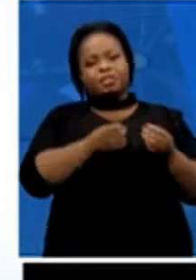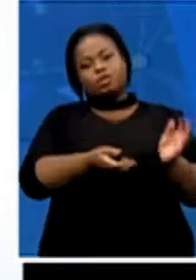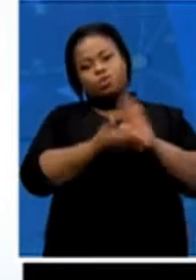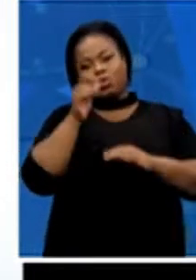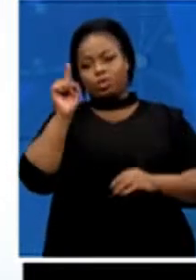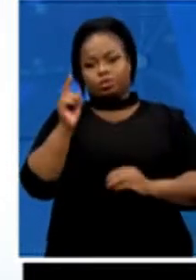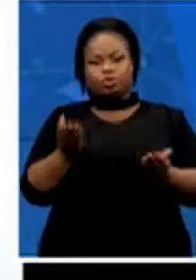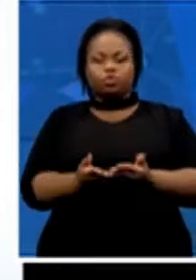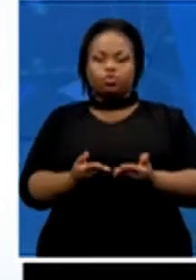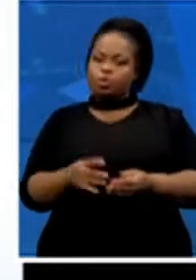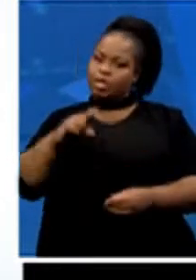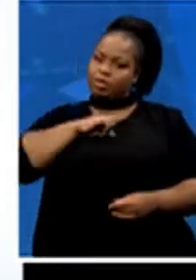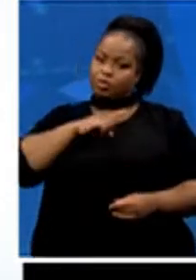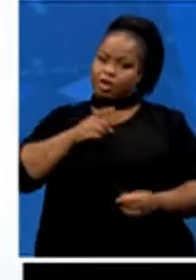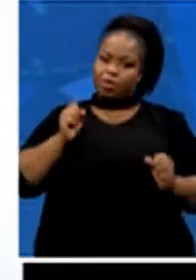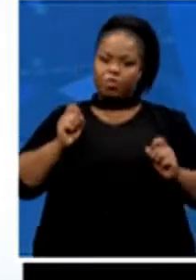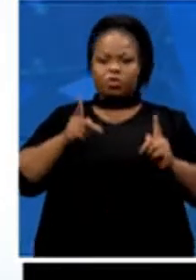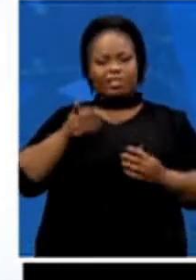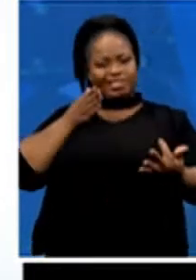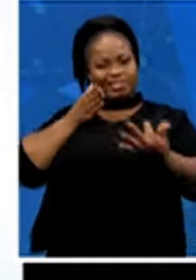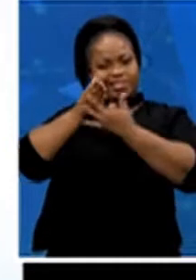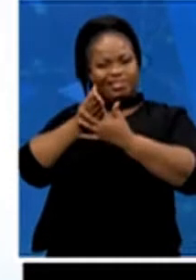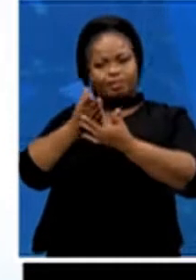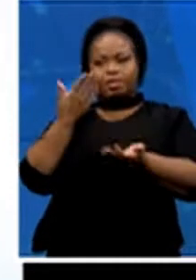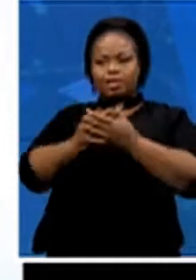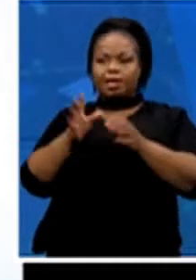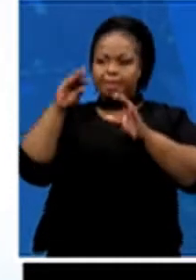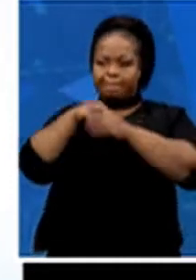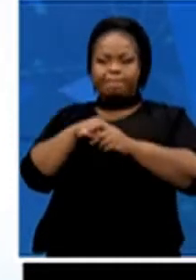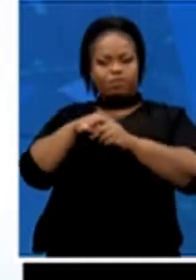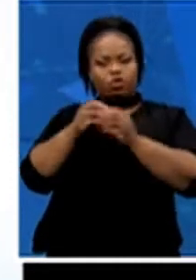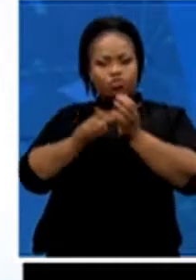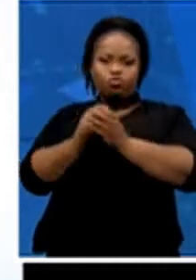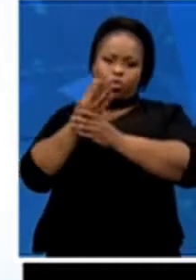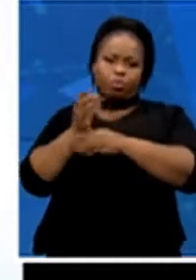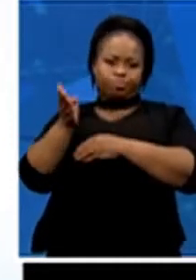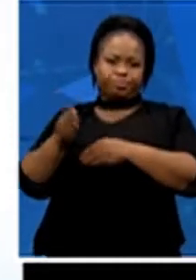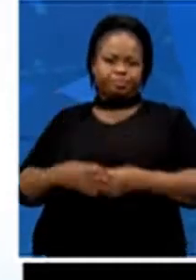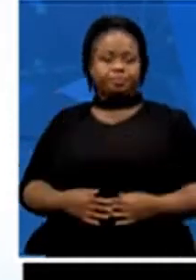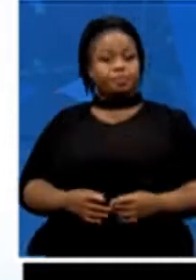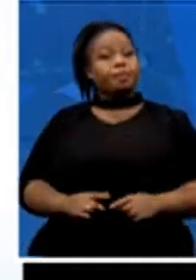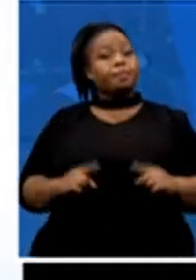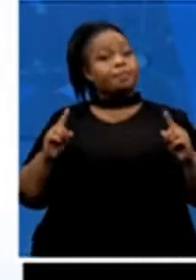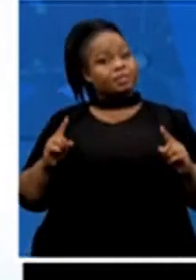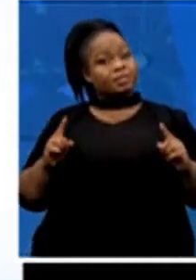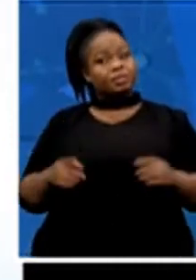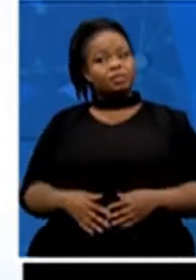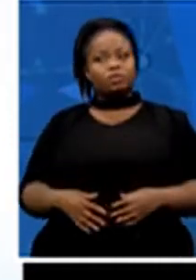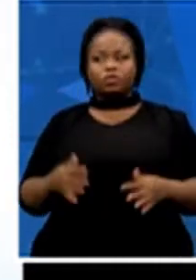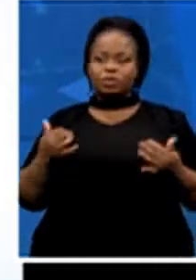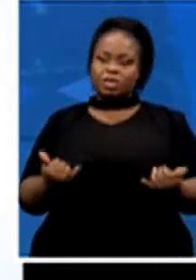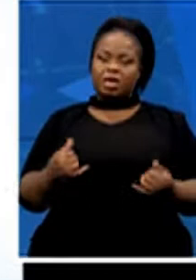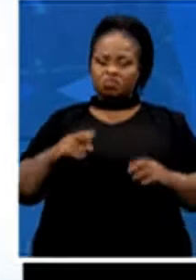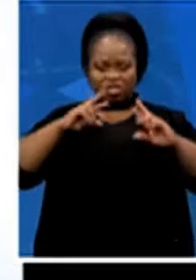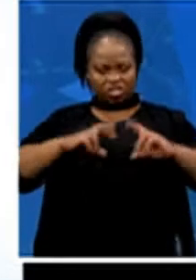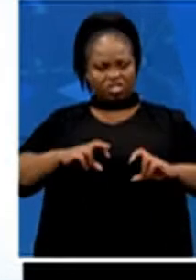opportunity for them to grow. But what this research showed quite clearly was